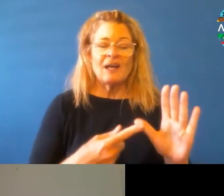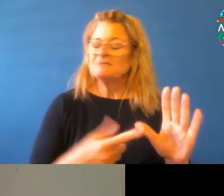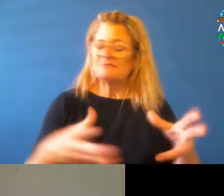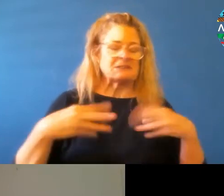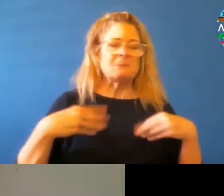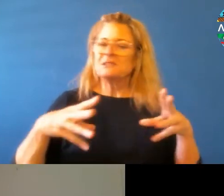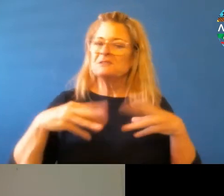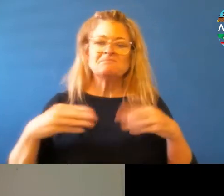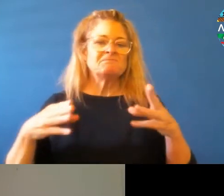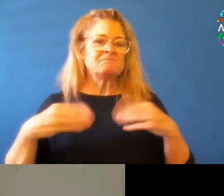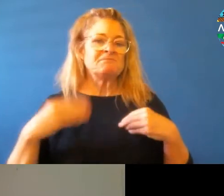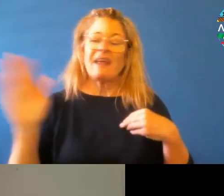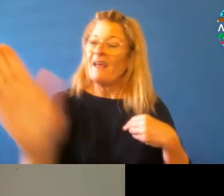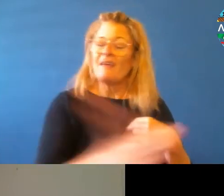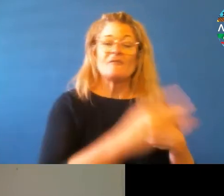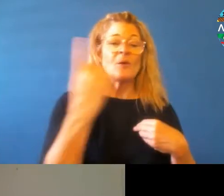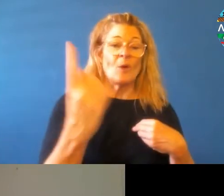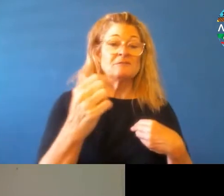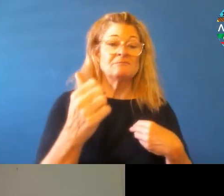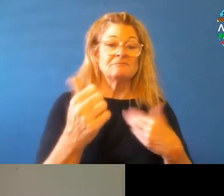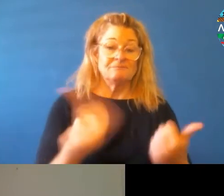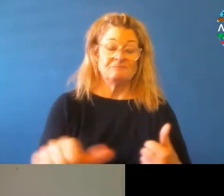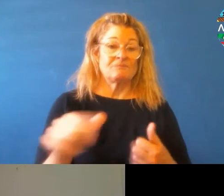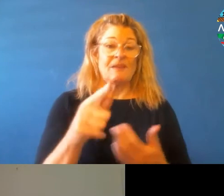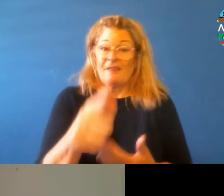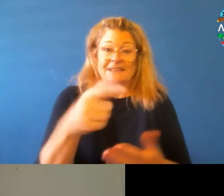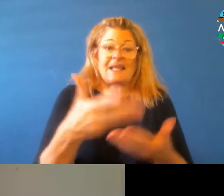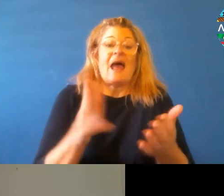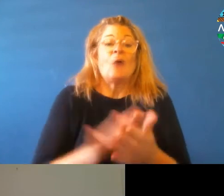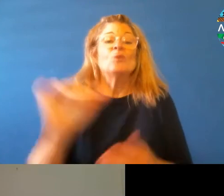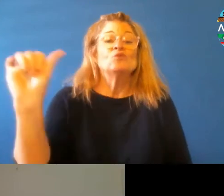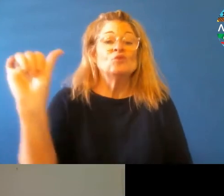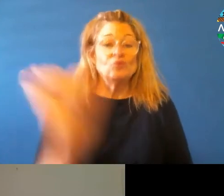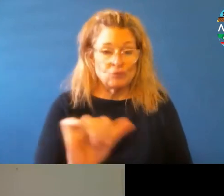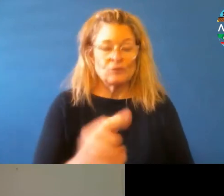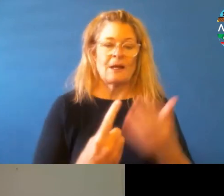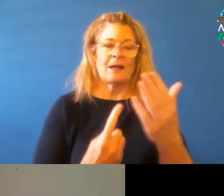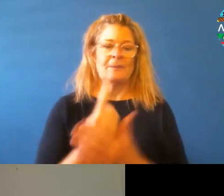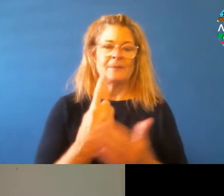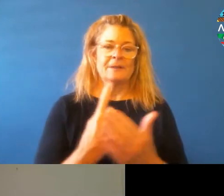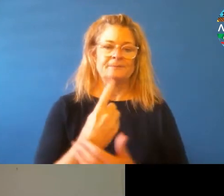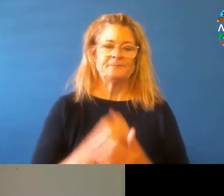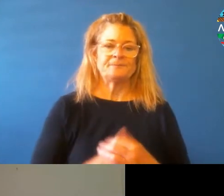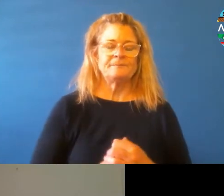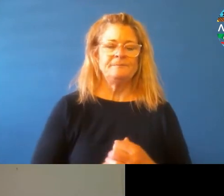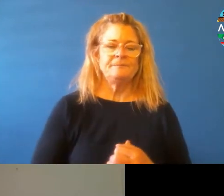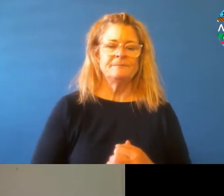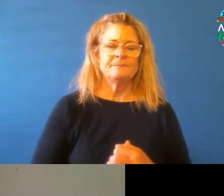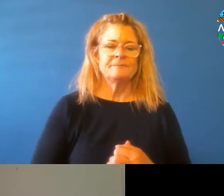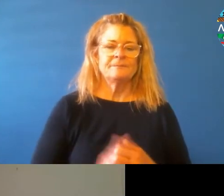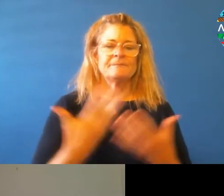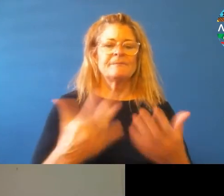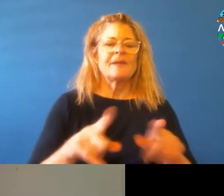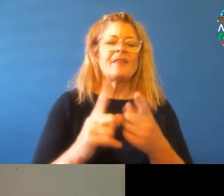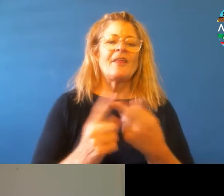used by everybody, as it should be. And, and I guess I can say that the thing that